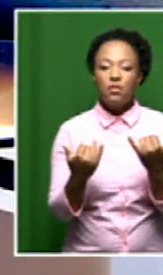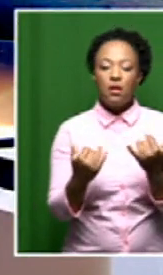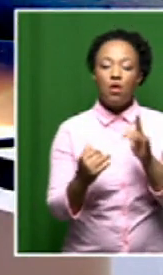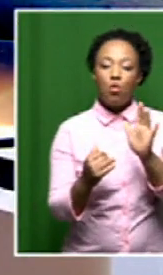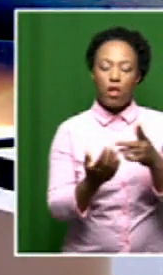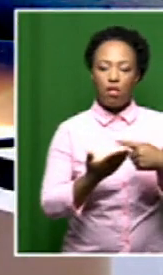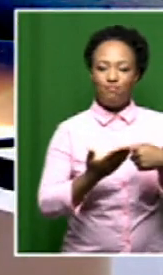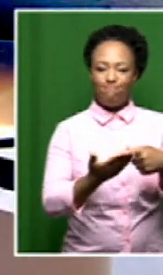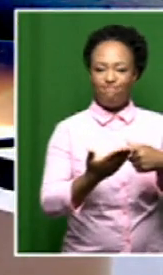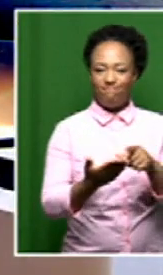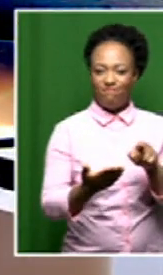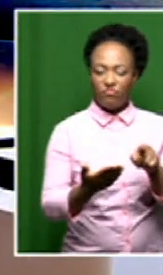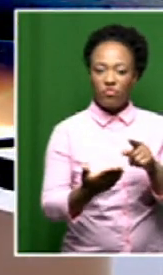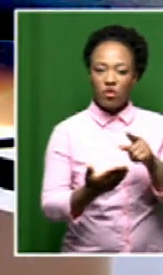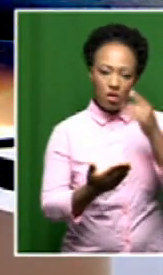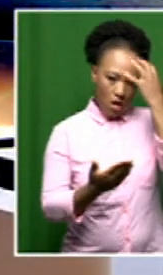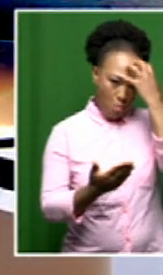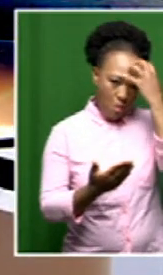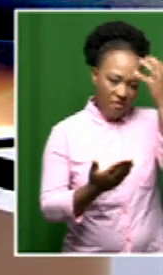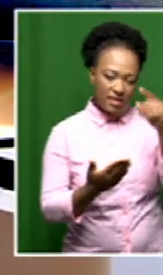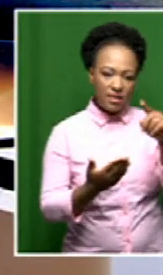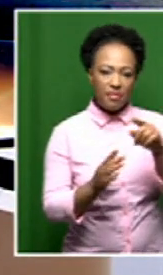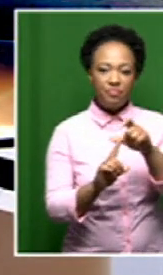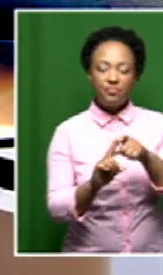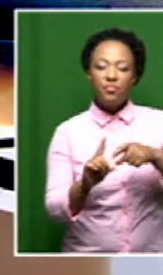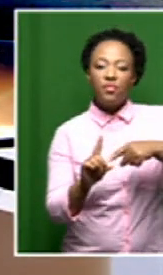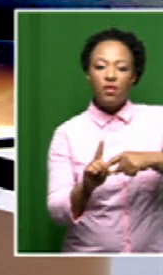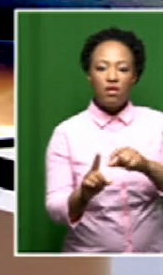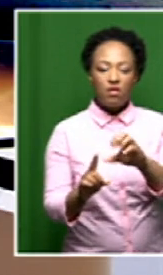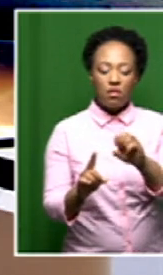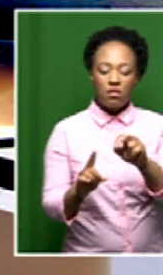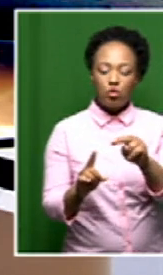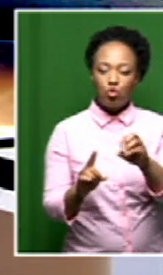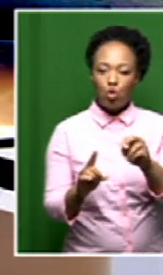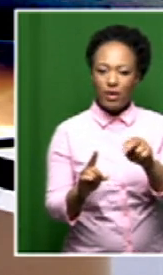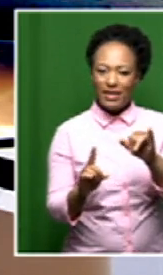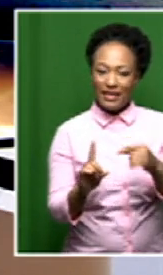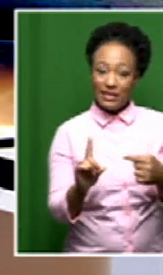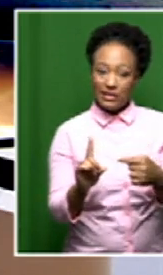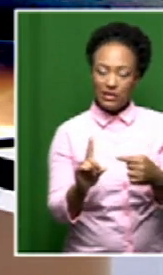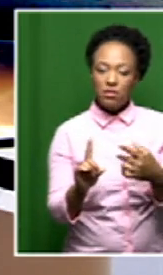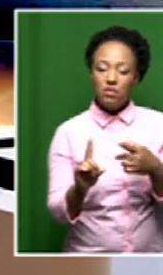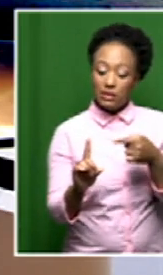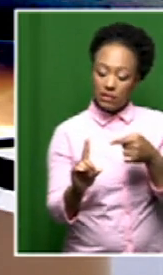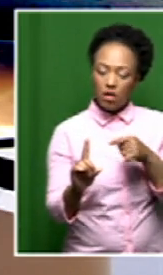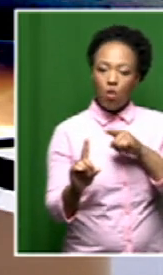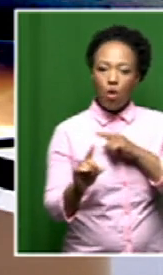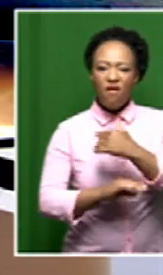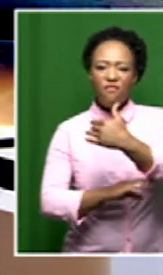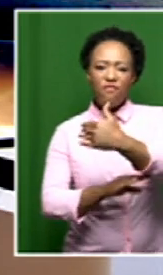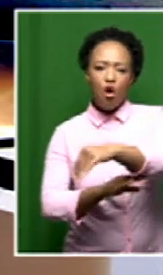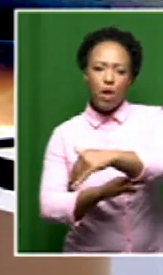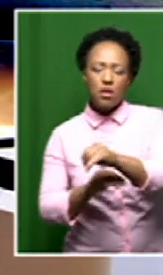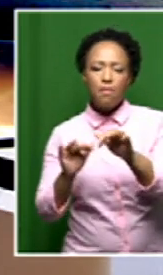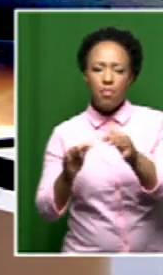in conversation with Professor Spamanda Zondi and this of course about the whole issue of foreign nationals